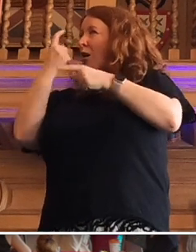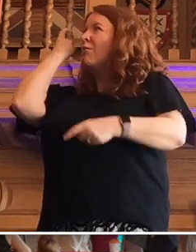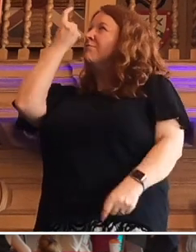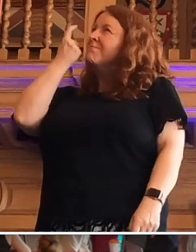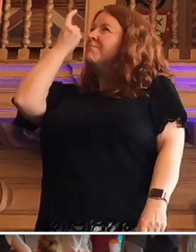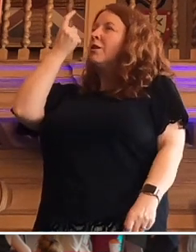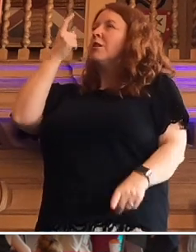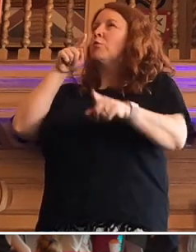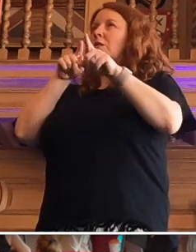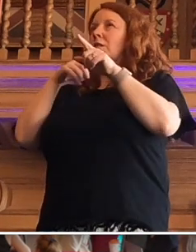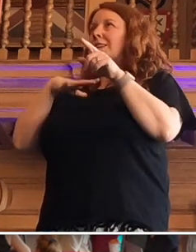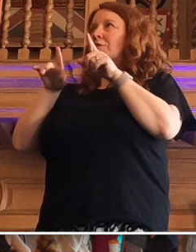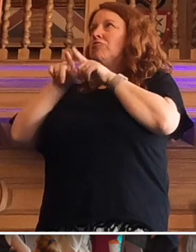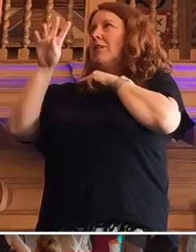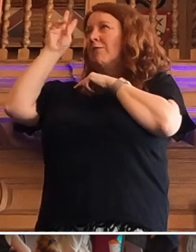and figure it out.